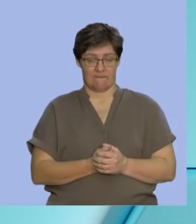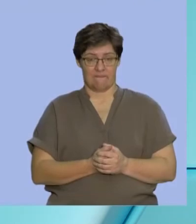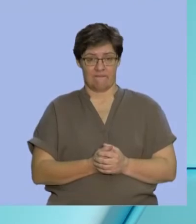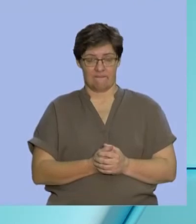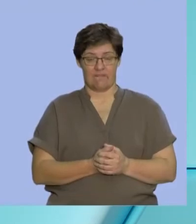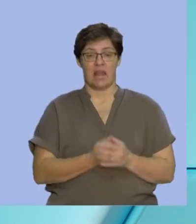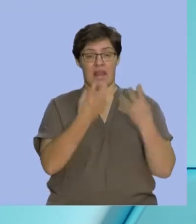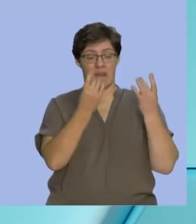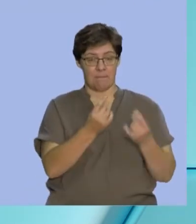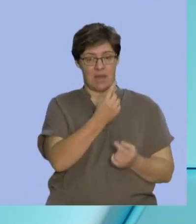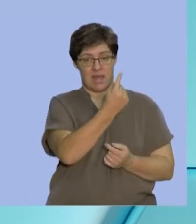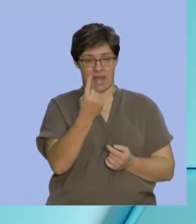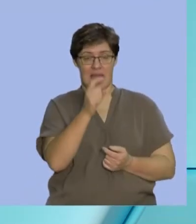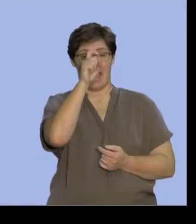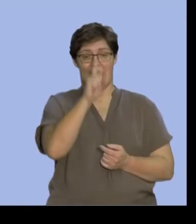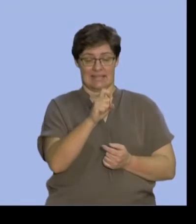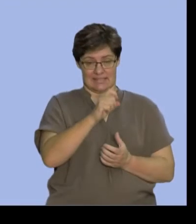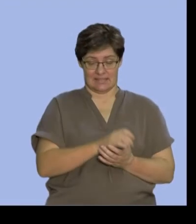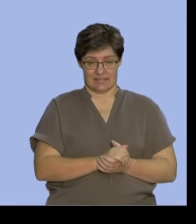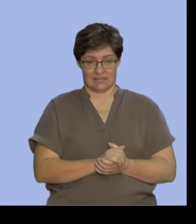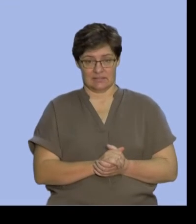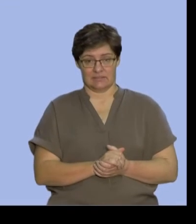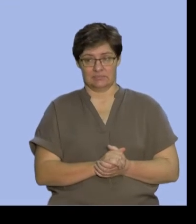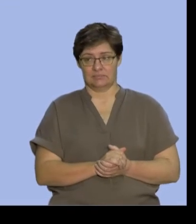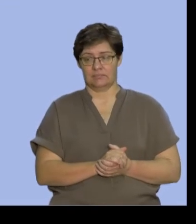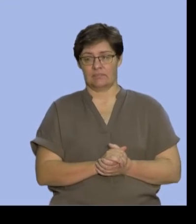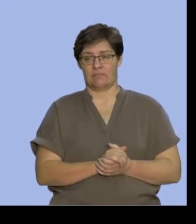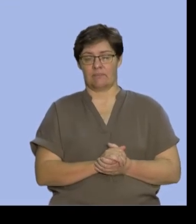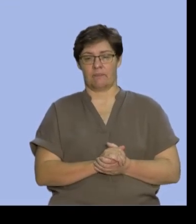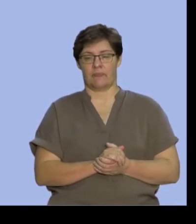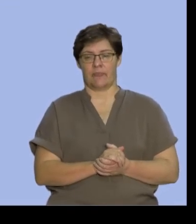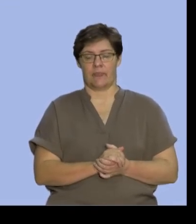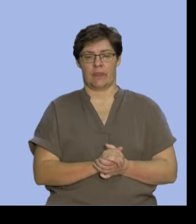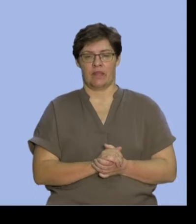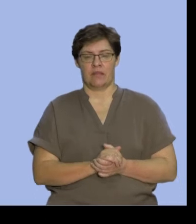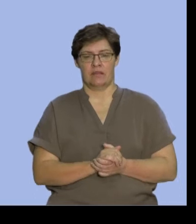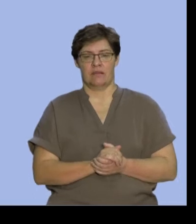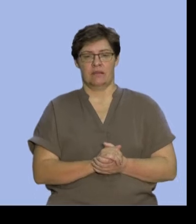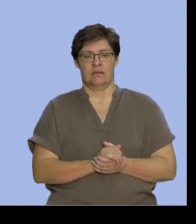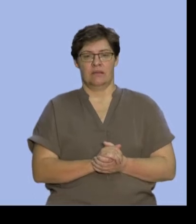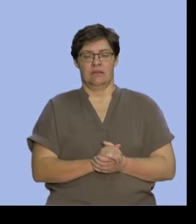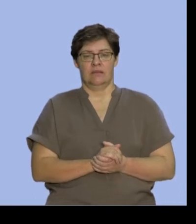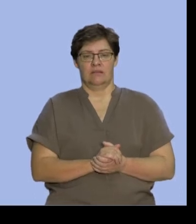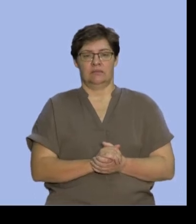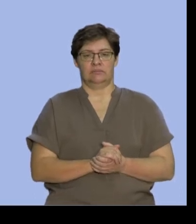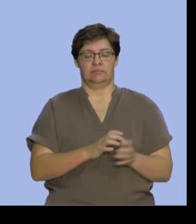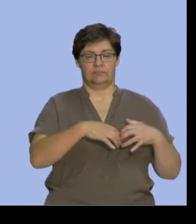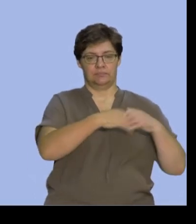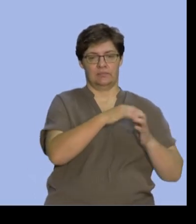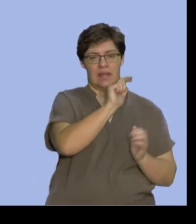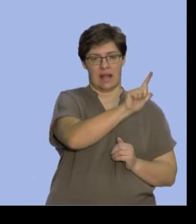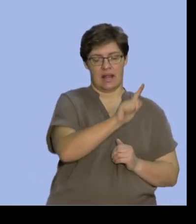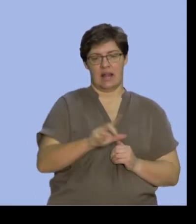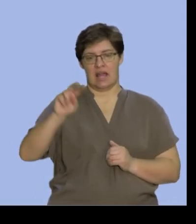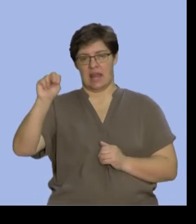all three events X. So let's get going with that. So there we've got set L, set N,